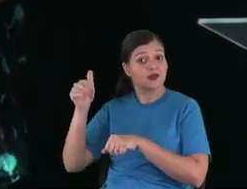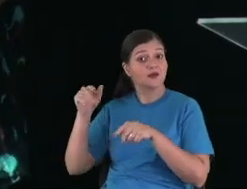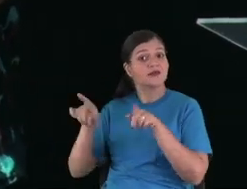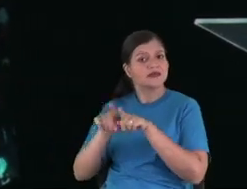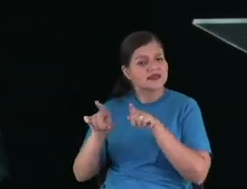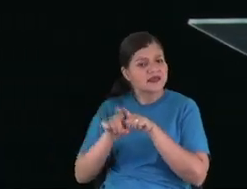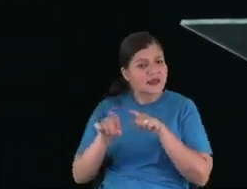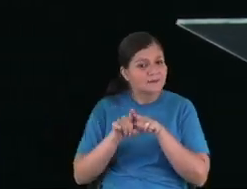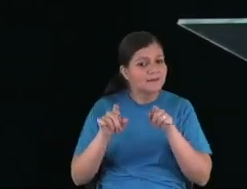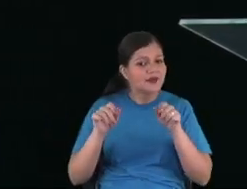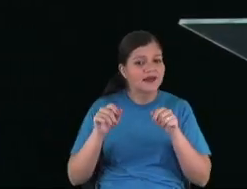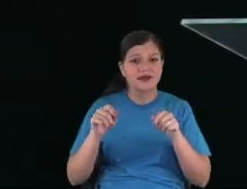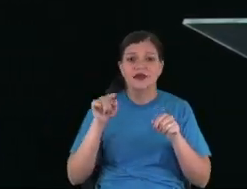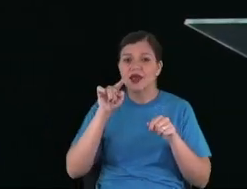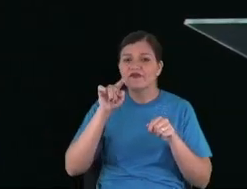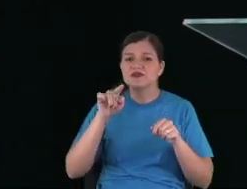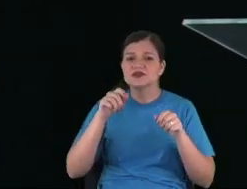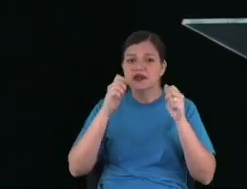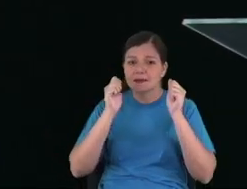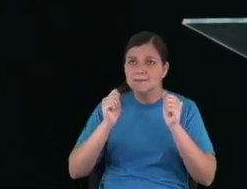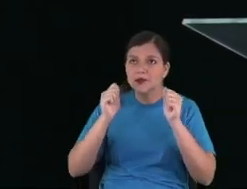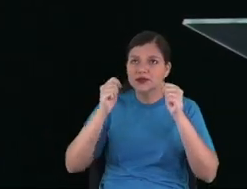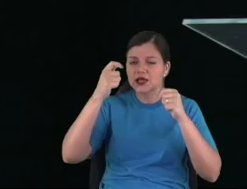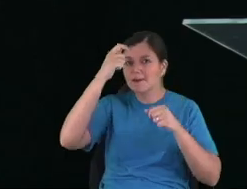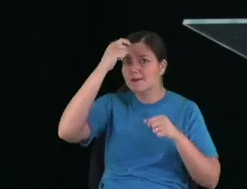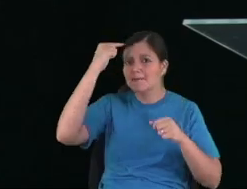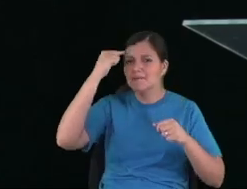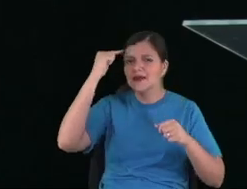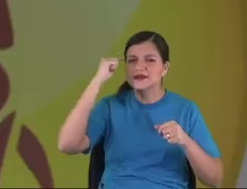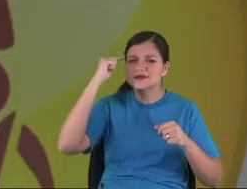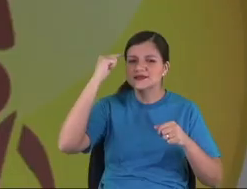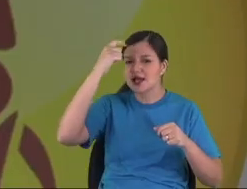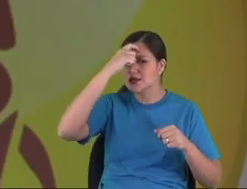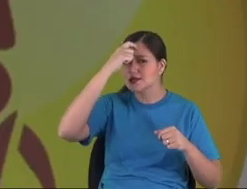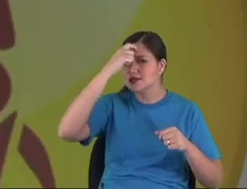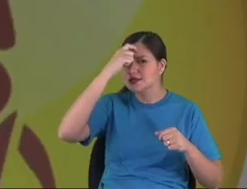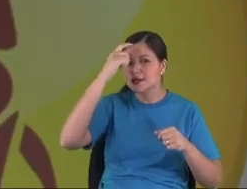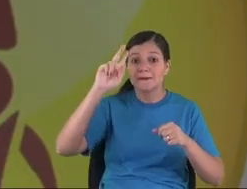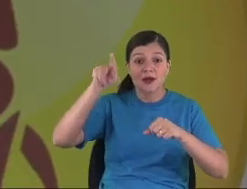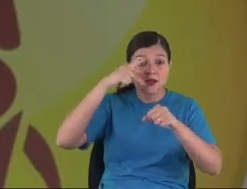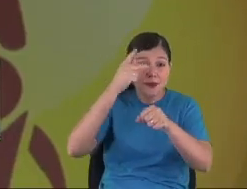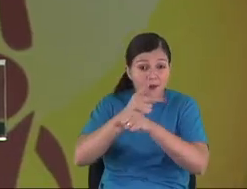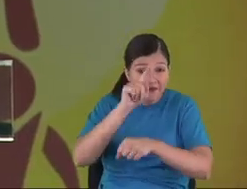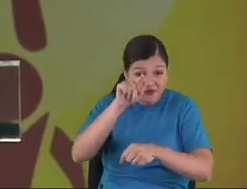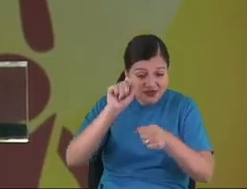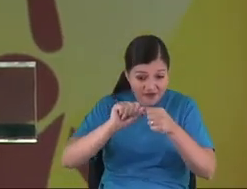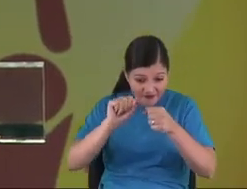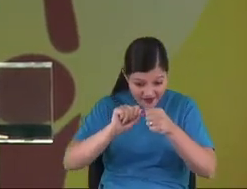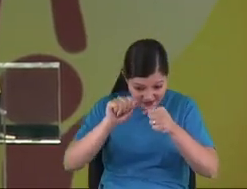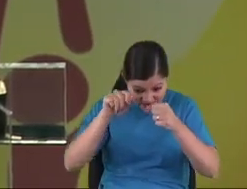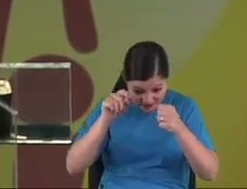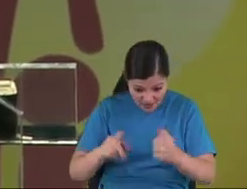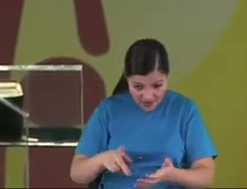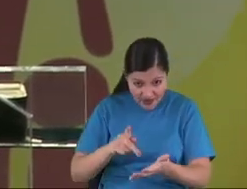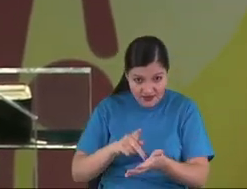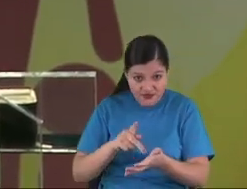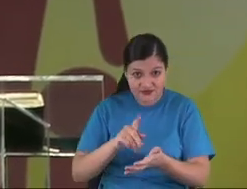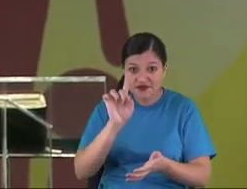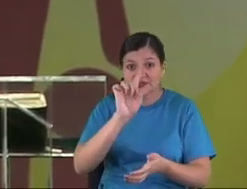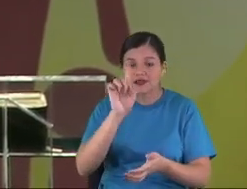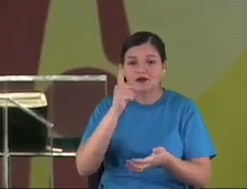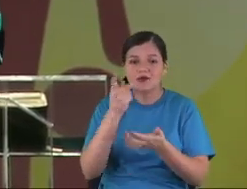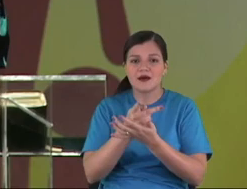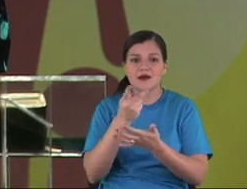Discernment is like the ability to put all the things in your head, work in your head,